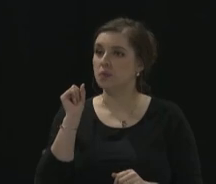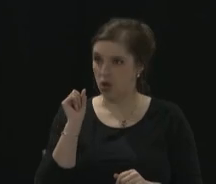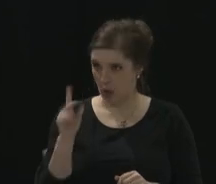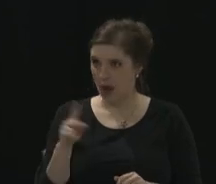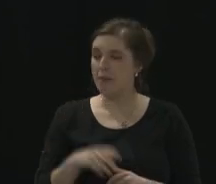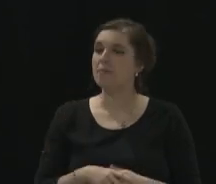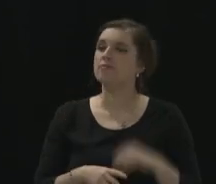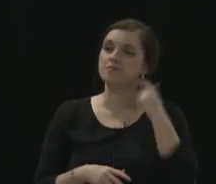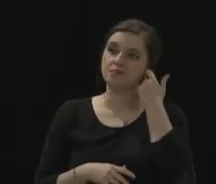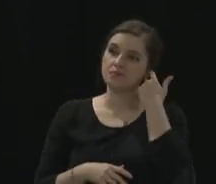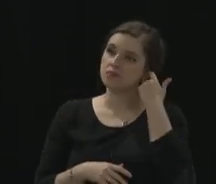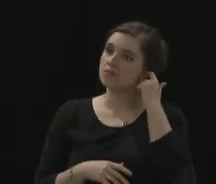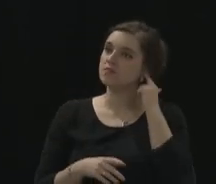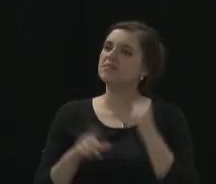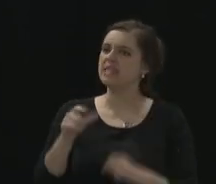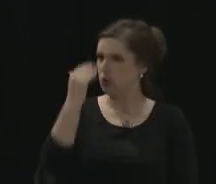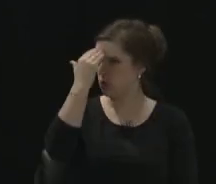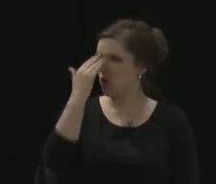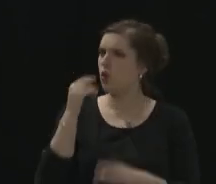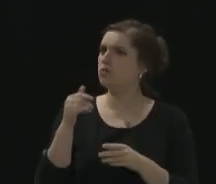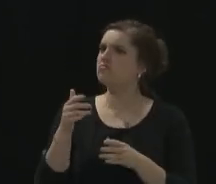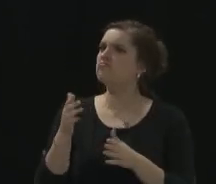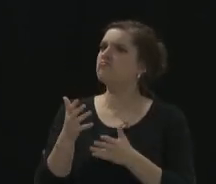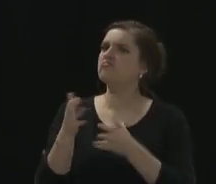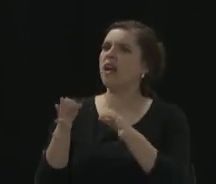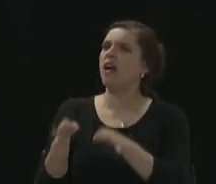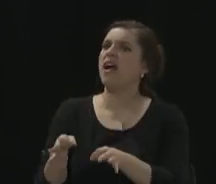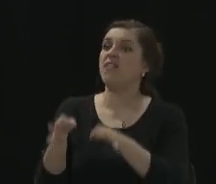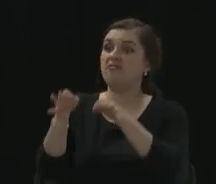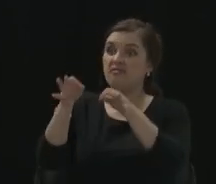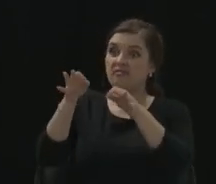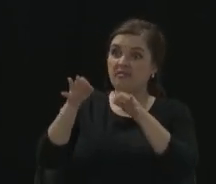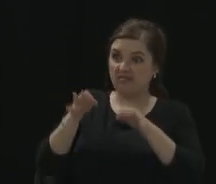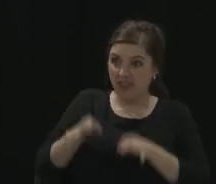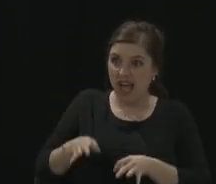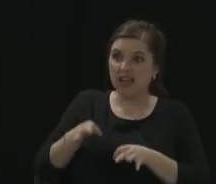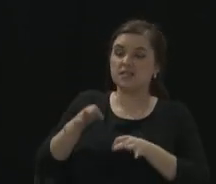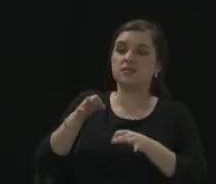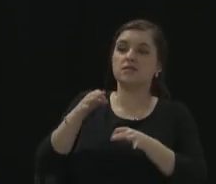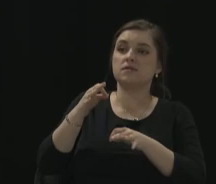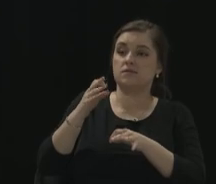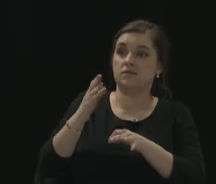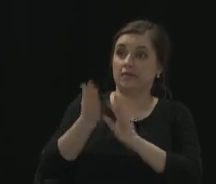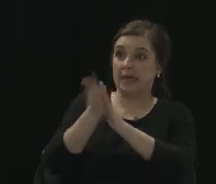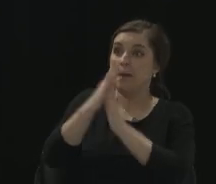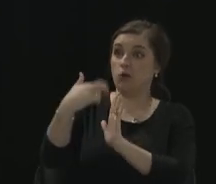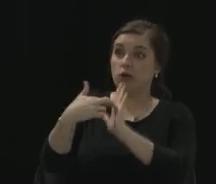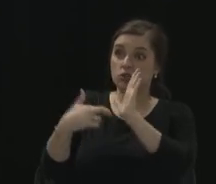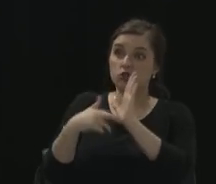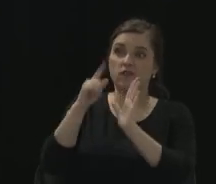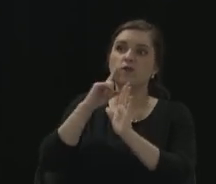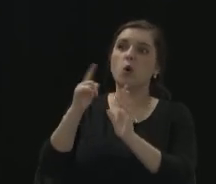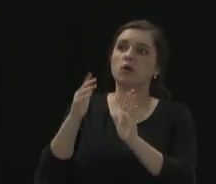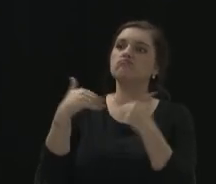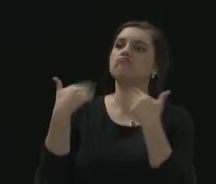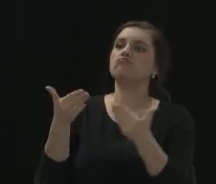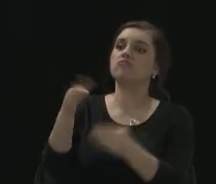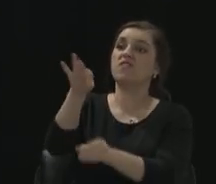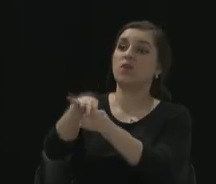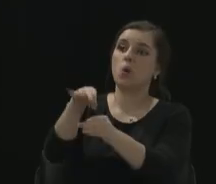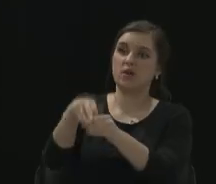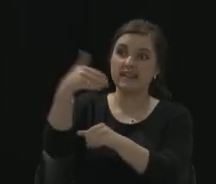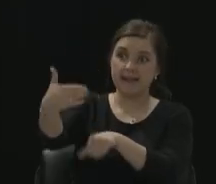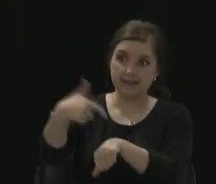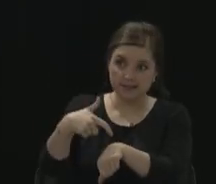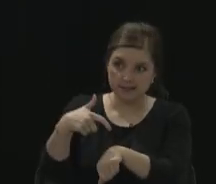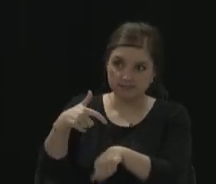though, that I know how far in advance I need to become registered so that I will have the opportunity to vote at my next opportunity. Great question.